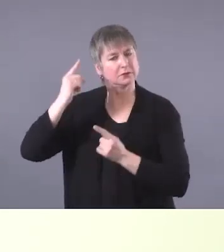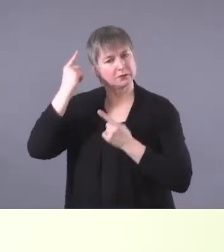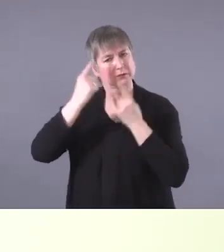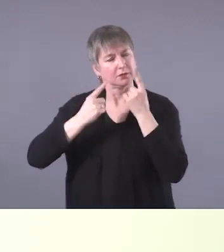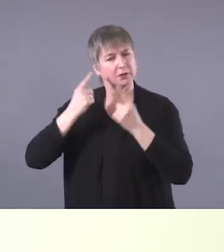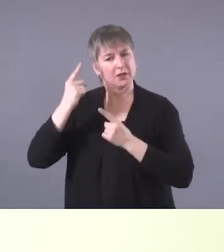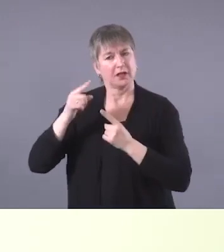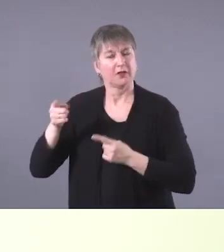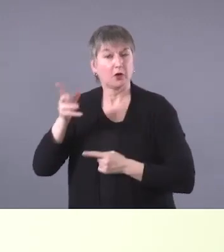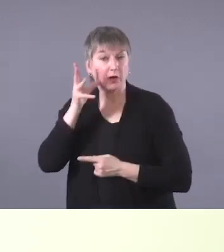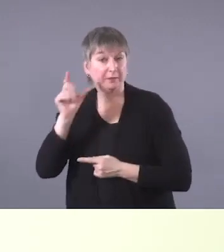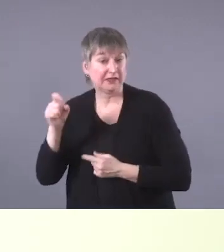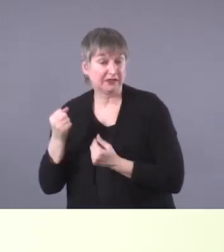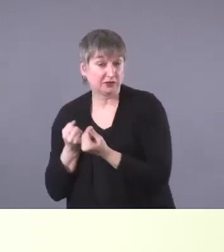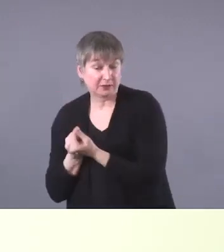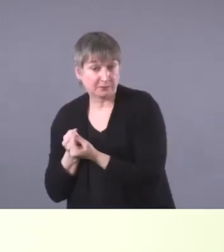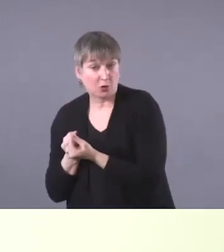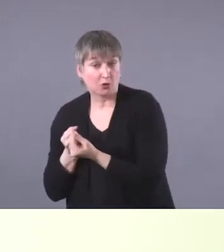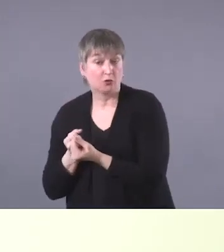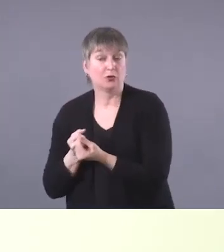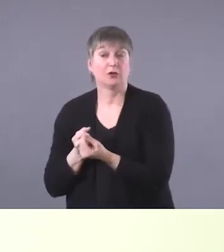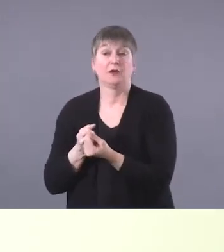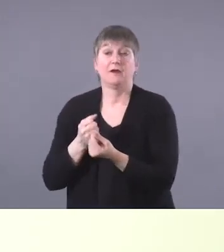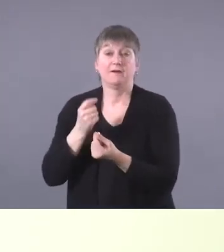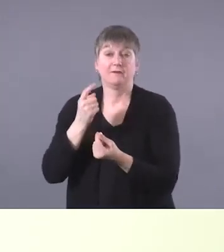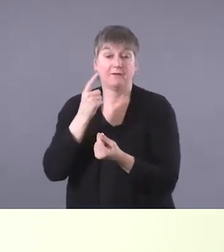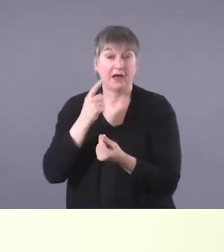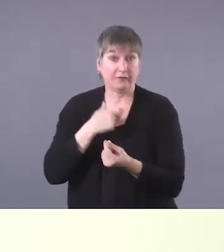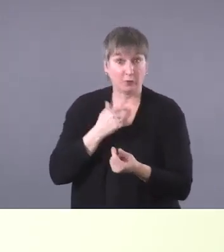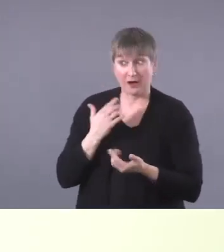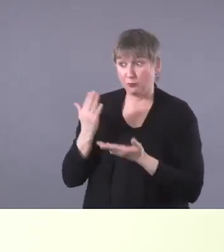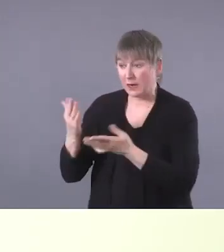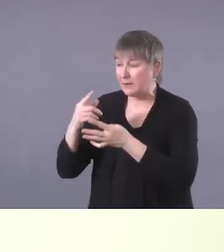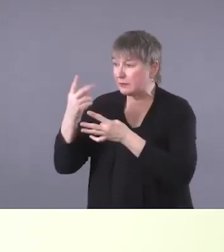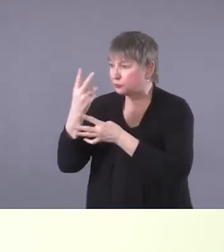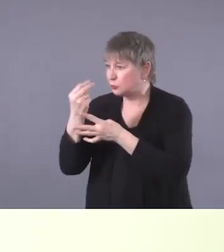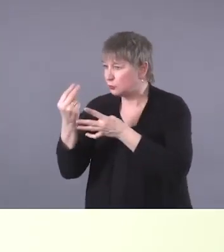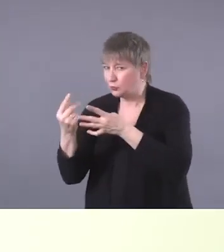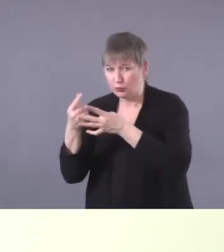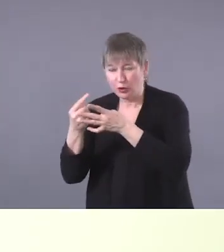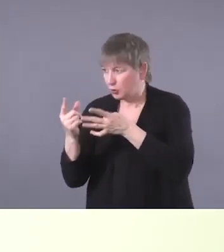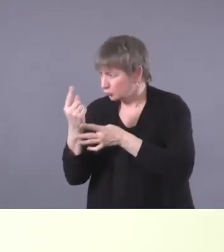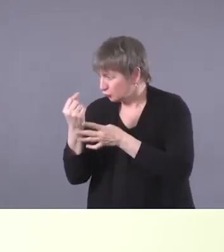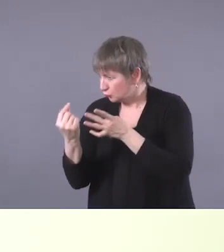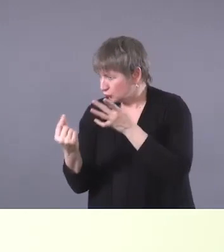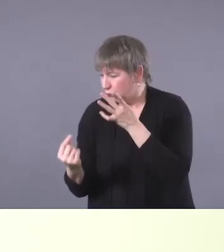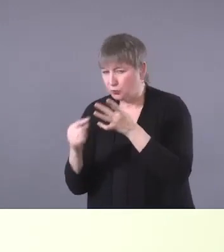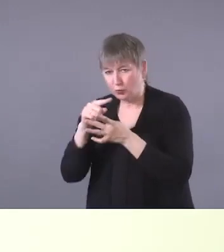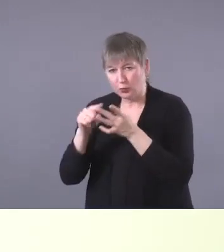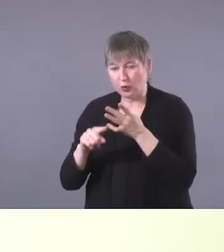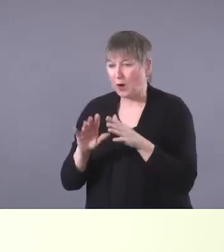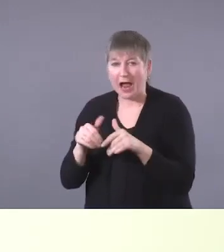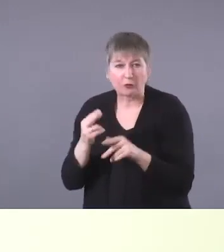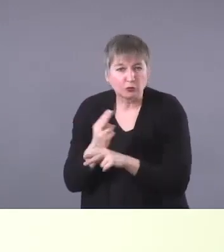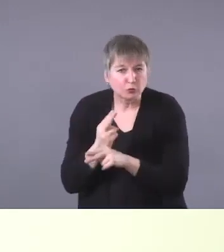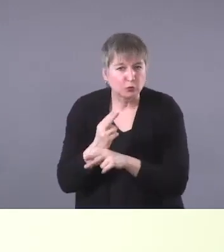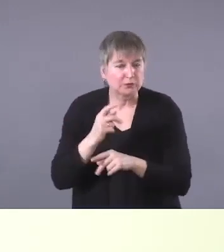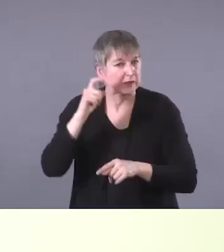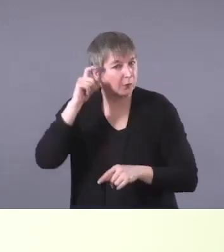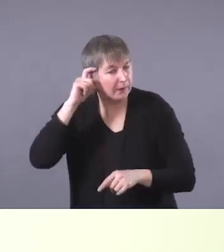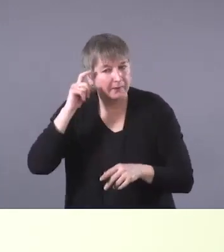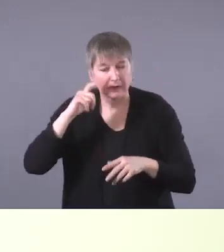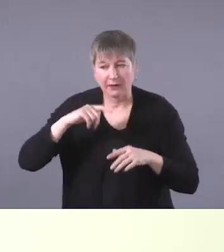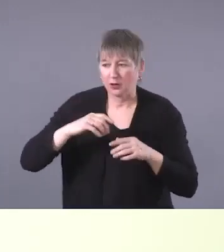might require support in order to follow through on our recommendations or implement the use of equipment or, you know, any kind of